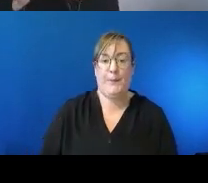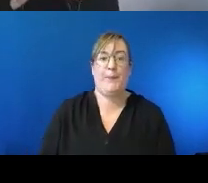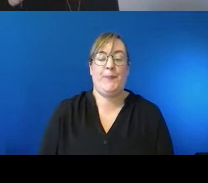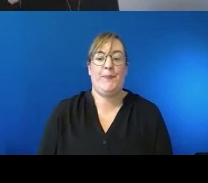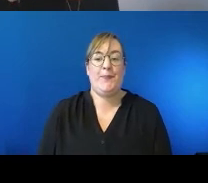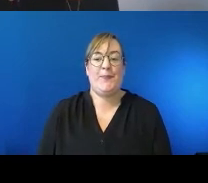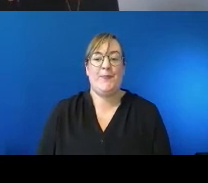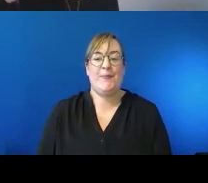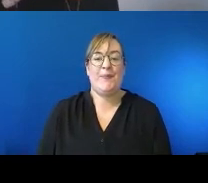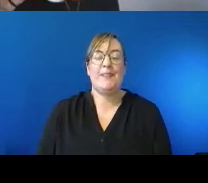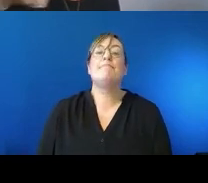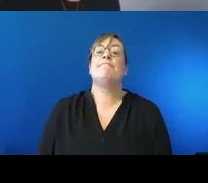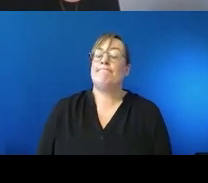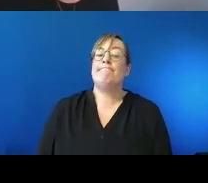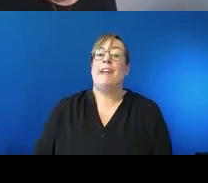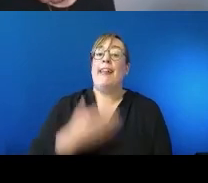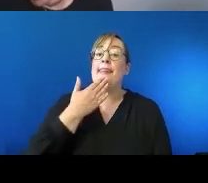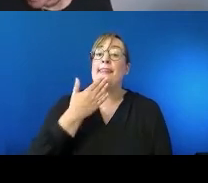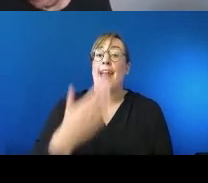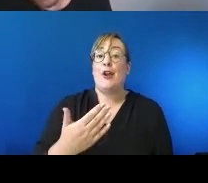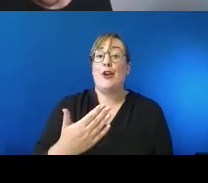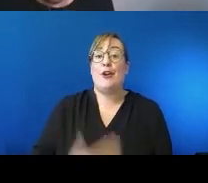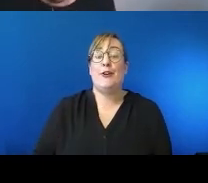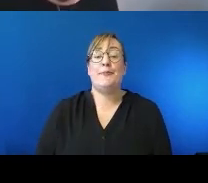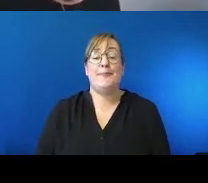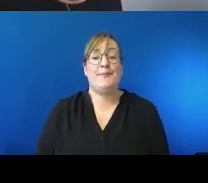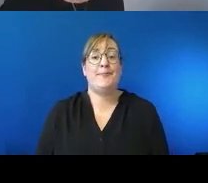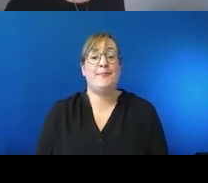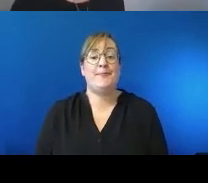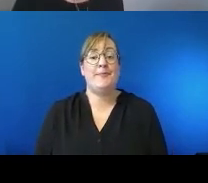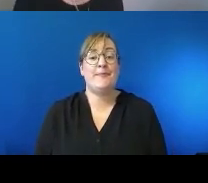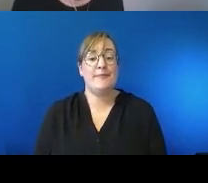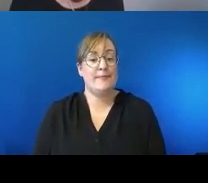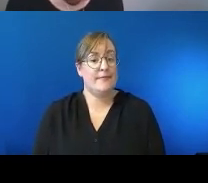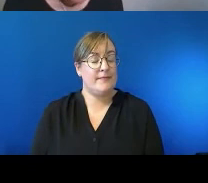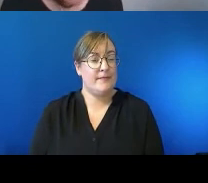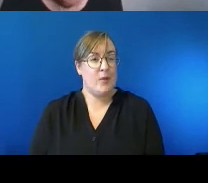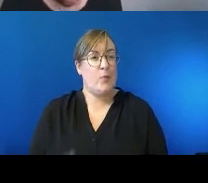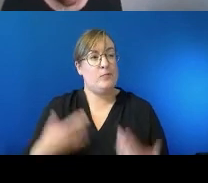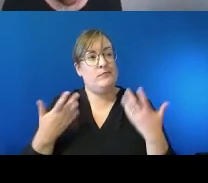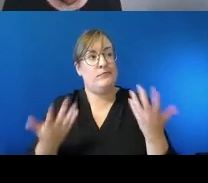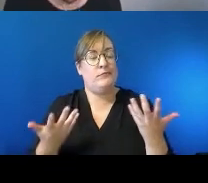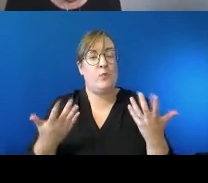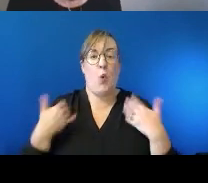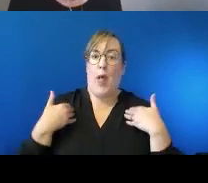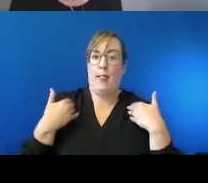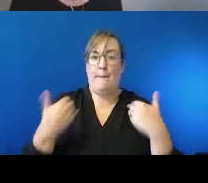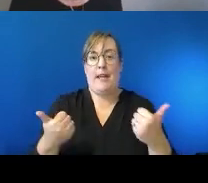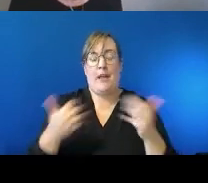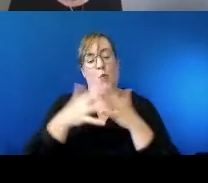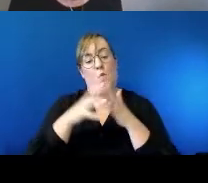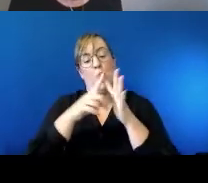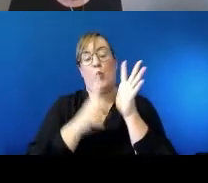sure thanks for the question i think that um uh in thinking about well-being uh it reminds ourselves that